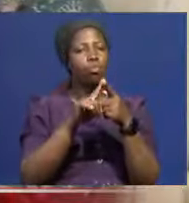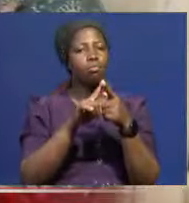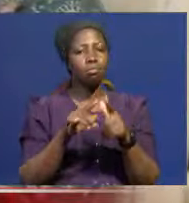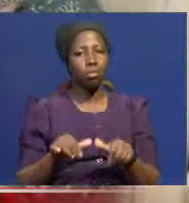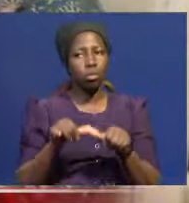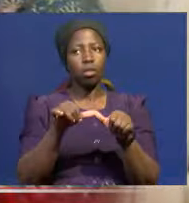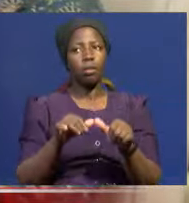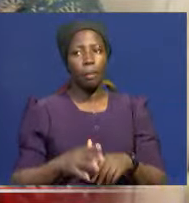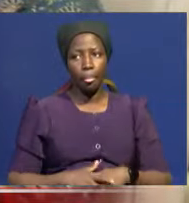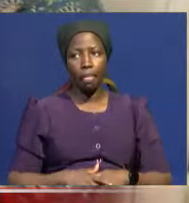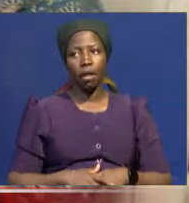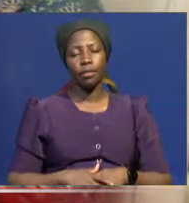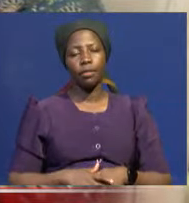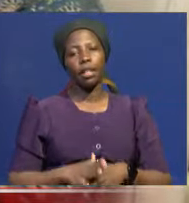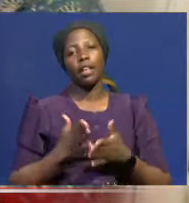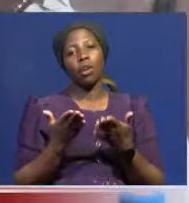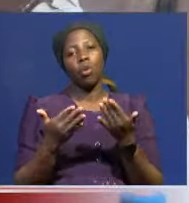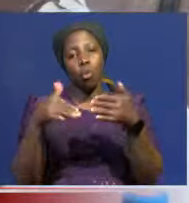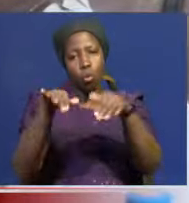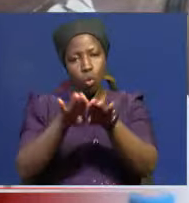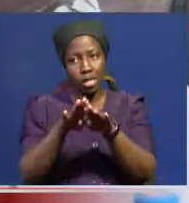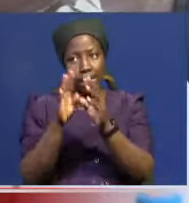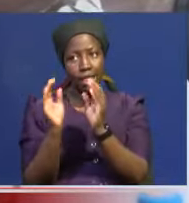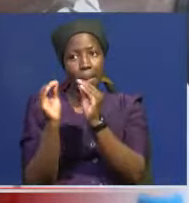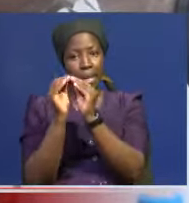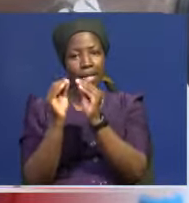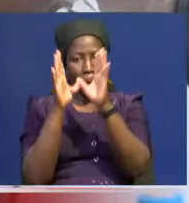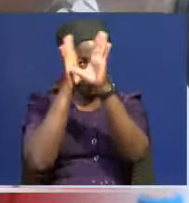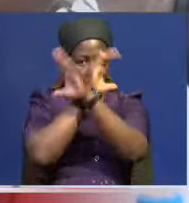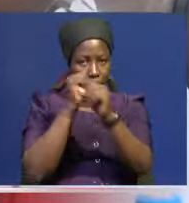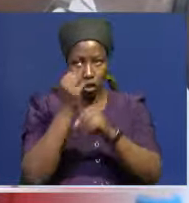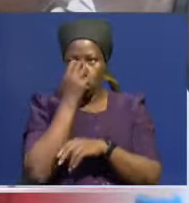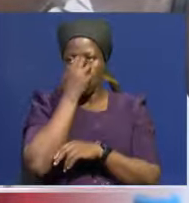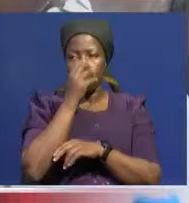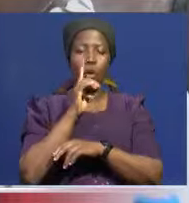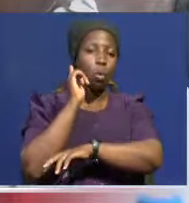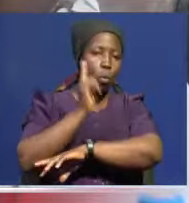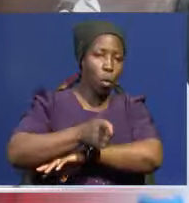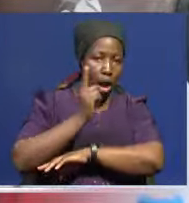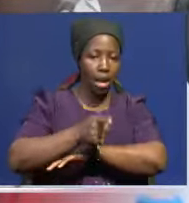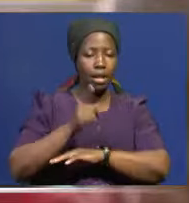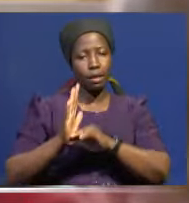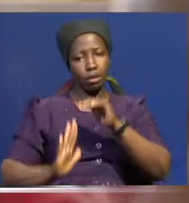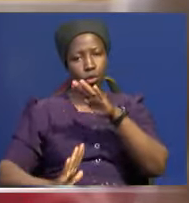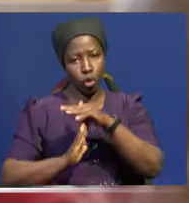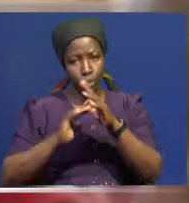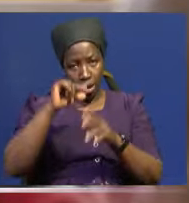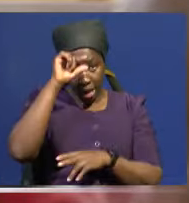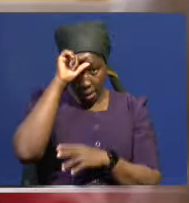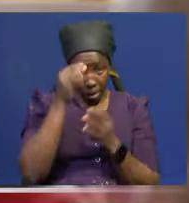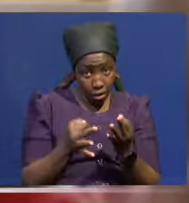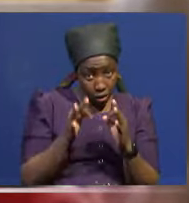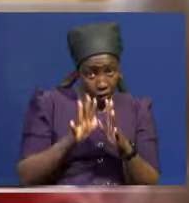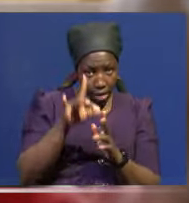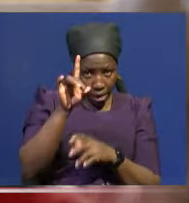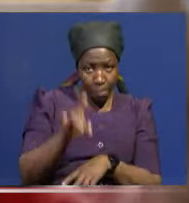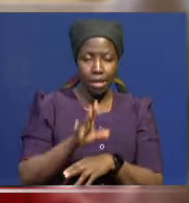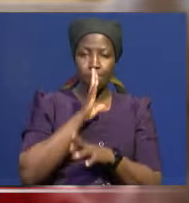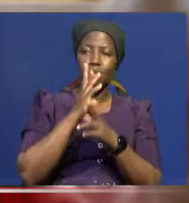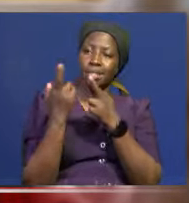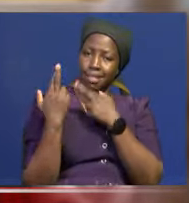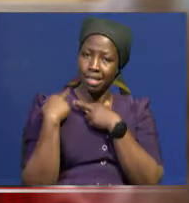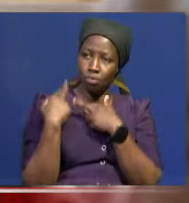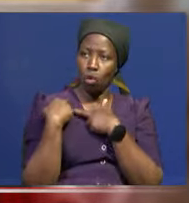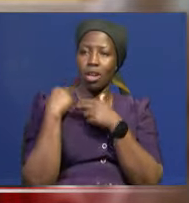Akifunga konga mano hilo, Raisa ili amruto walionya maafisa wakua serekali, kwamba watawajibisho kwa maamuzi wanayofanya